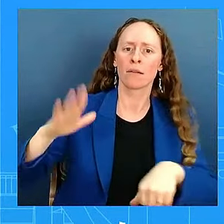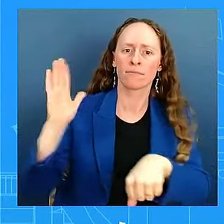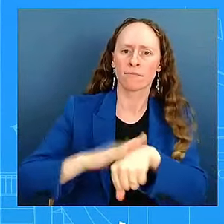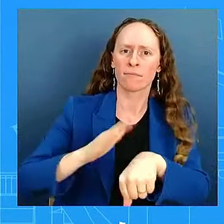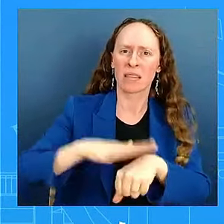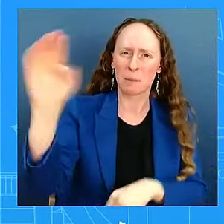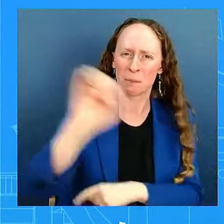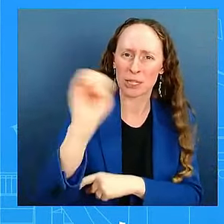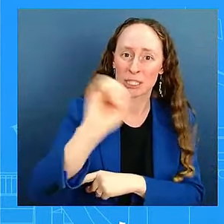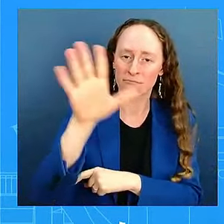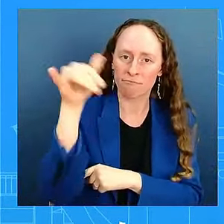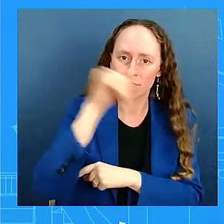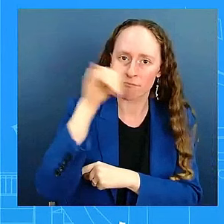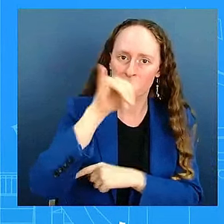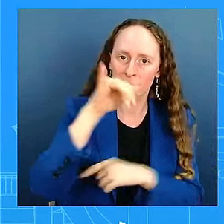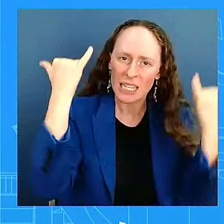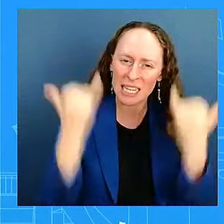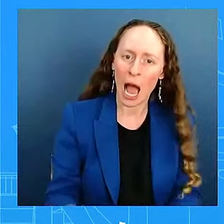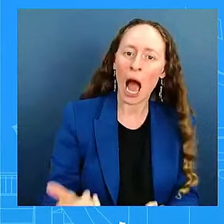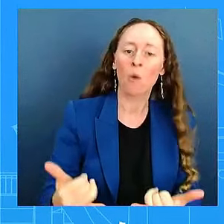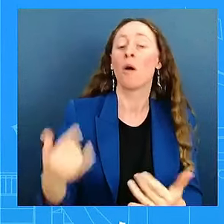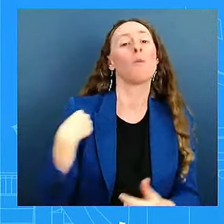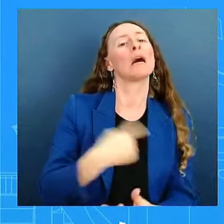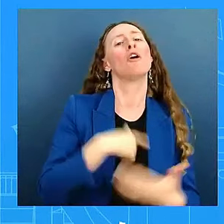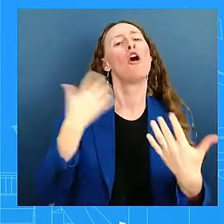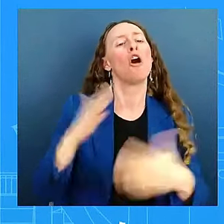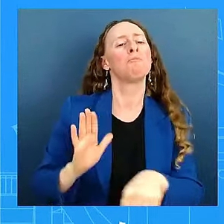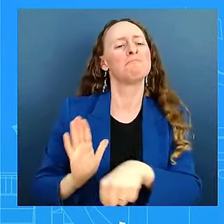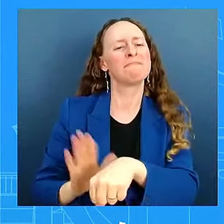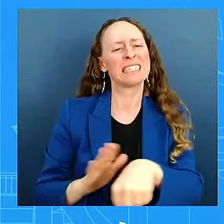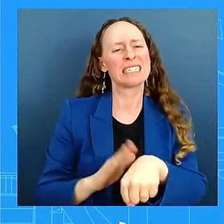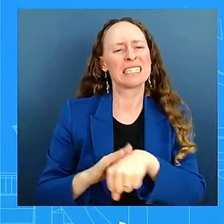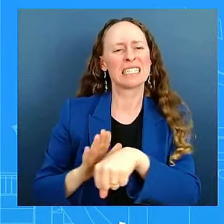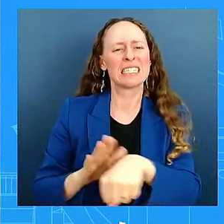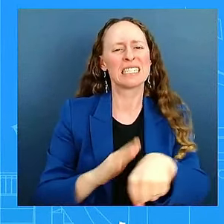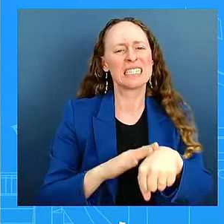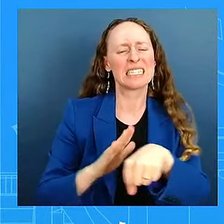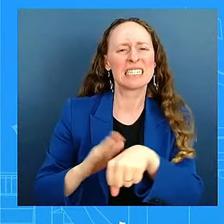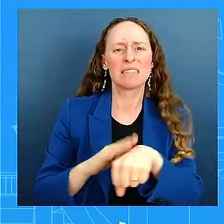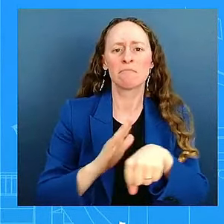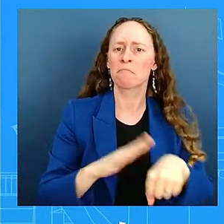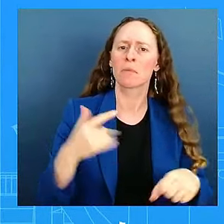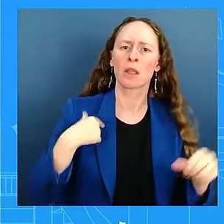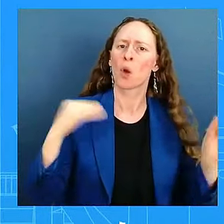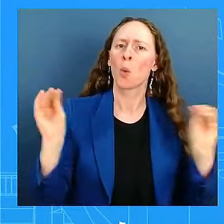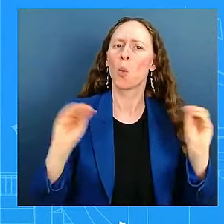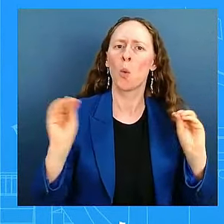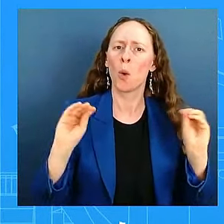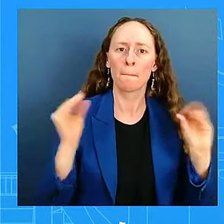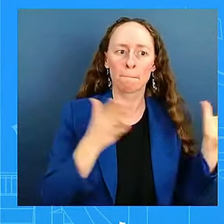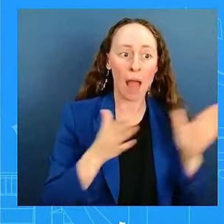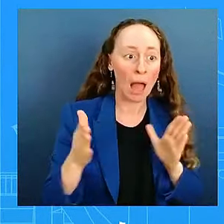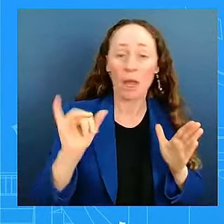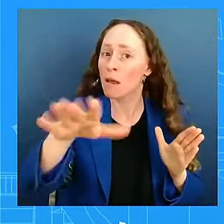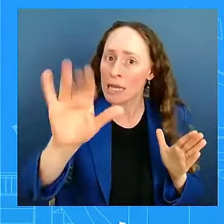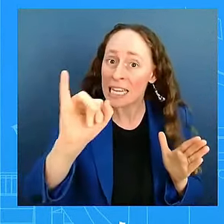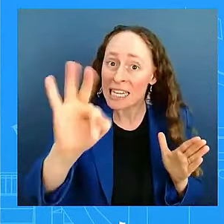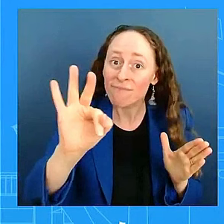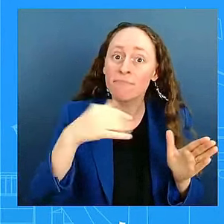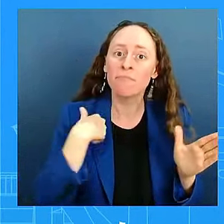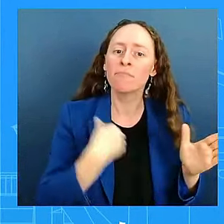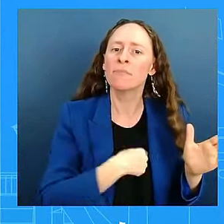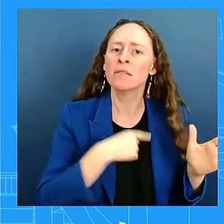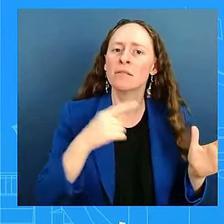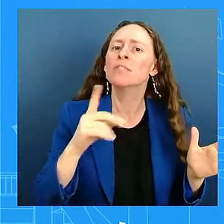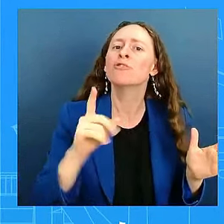and do not have an intention to do so at this time. If that changes, we'll let you know. But we continue to reinforce the point. American